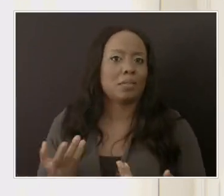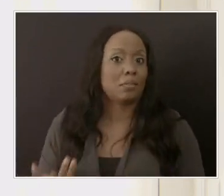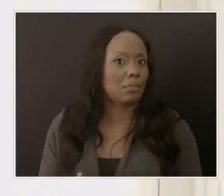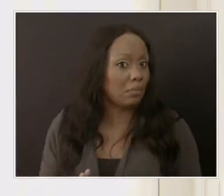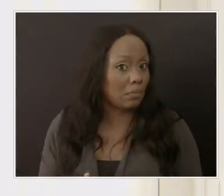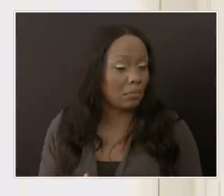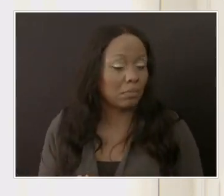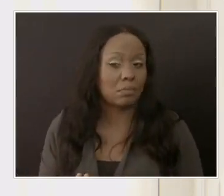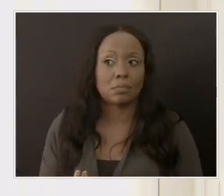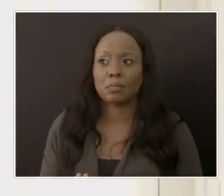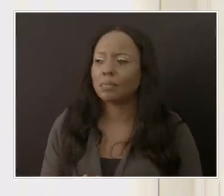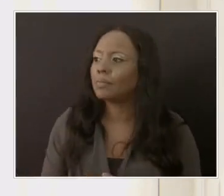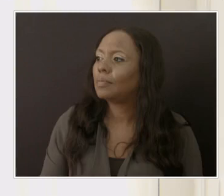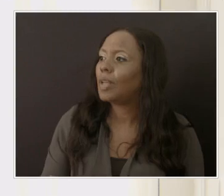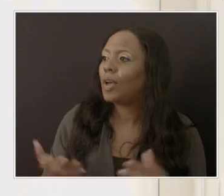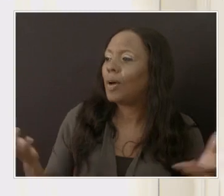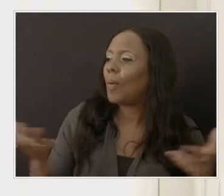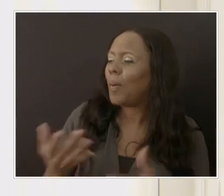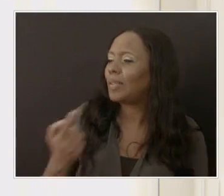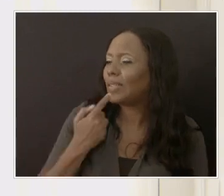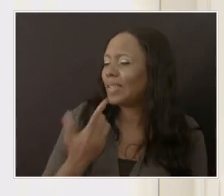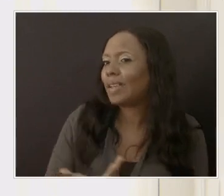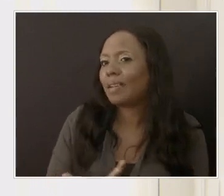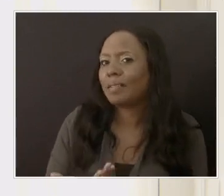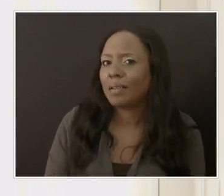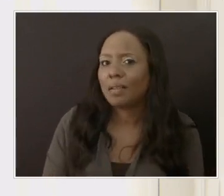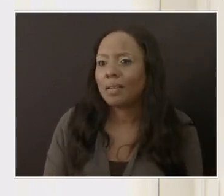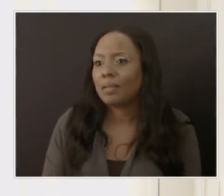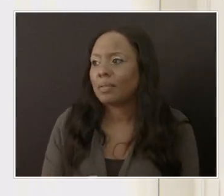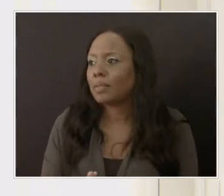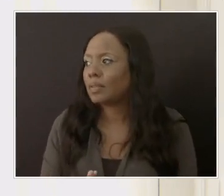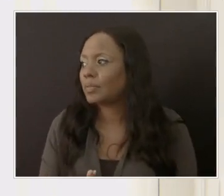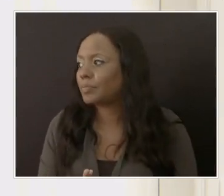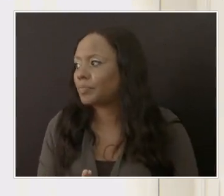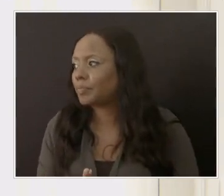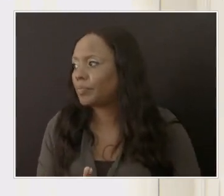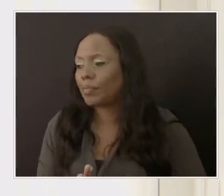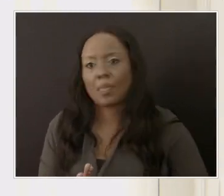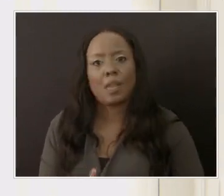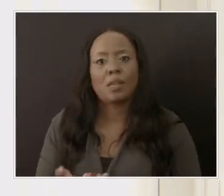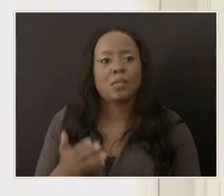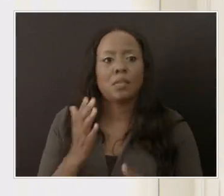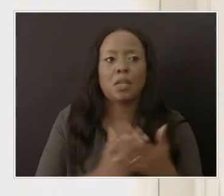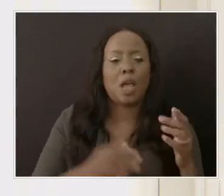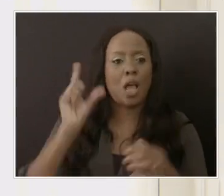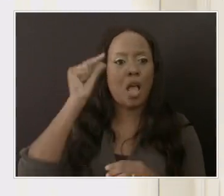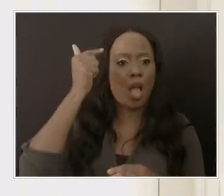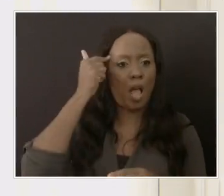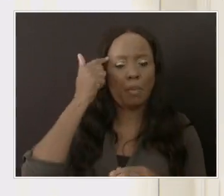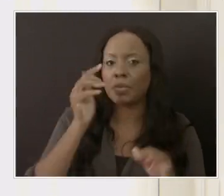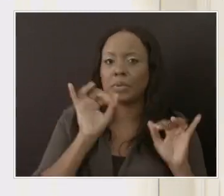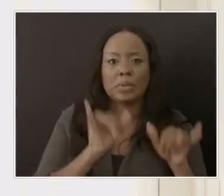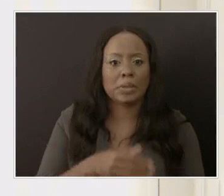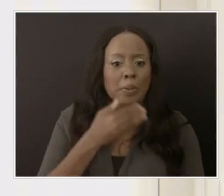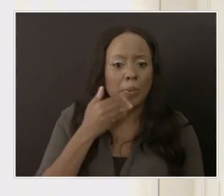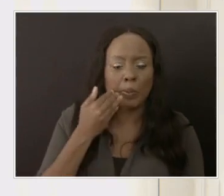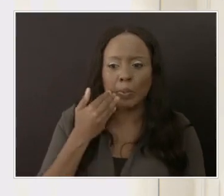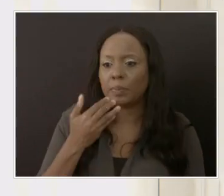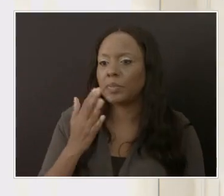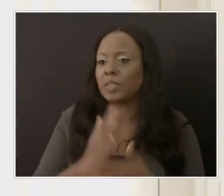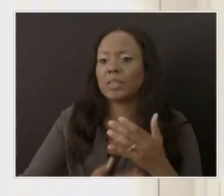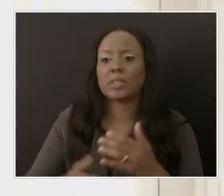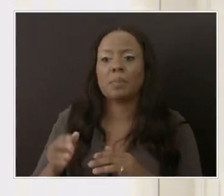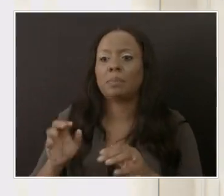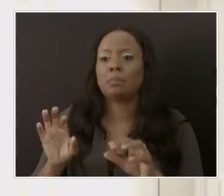goes in the direction of one law for Meads and another law for the Persians. That's how some people see